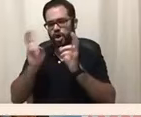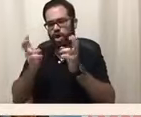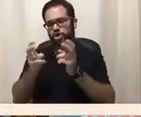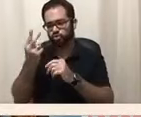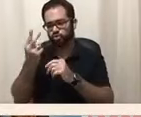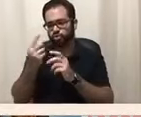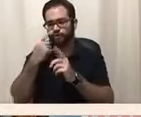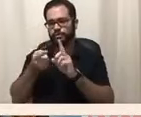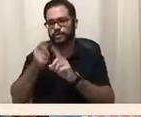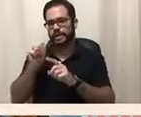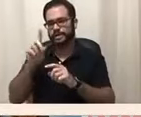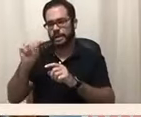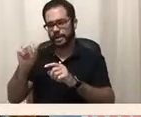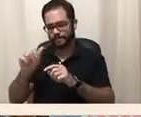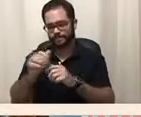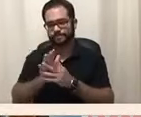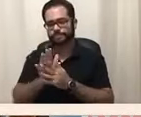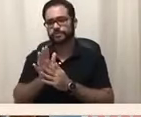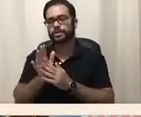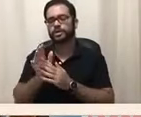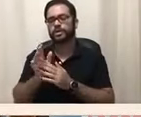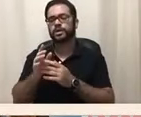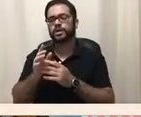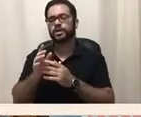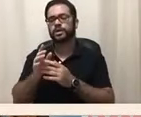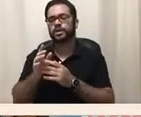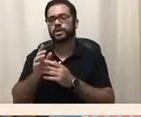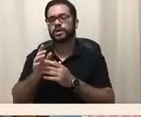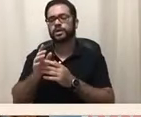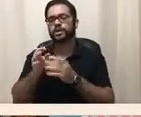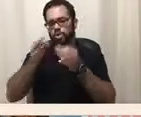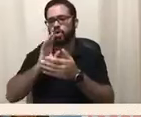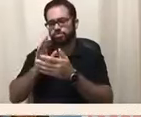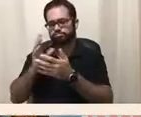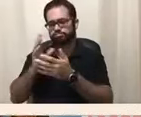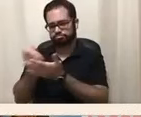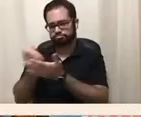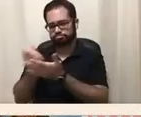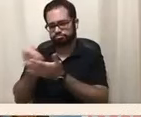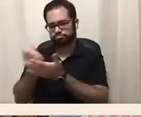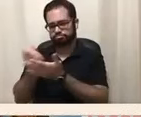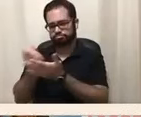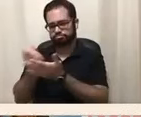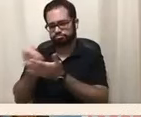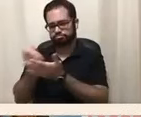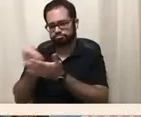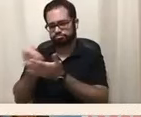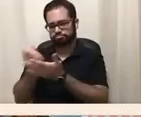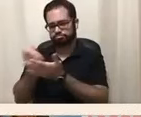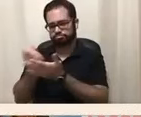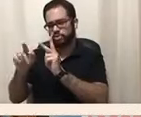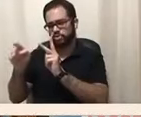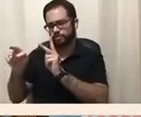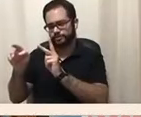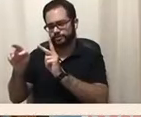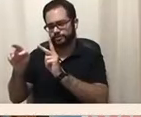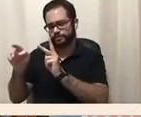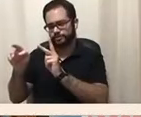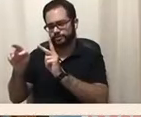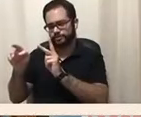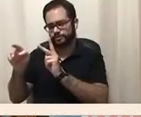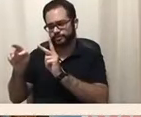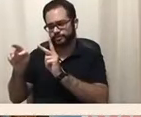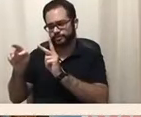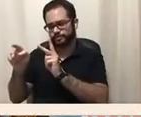However, ruling the Tennessee can be sued for damages under Title II for failing to provide any